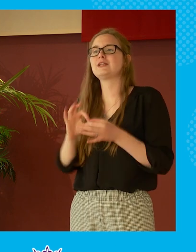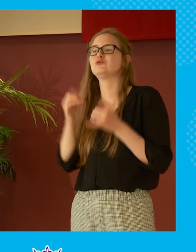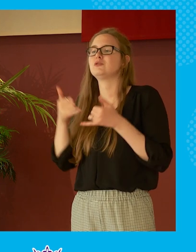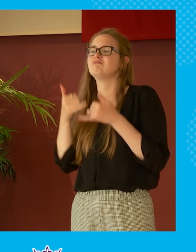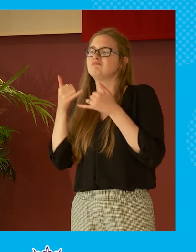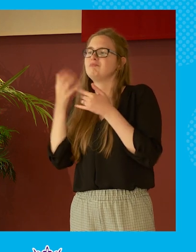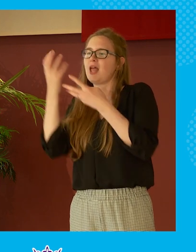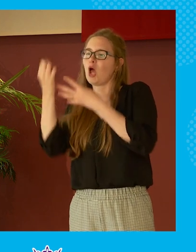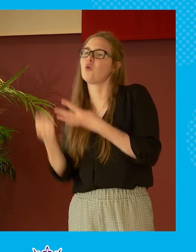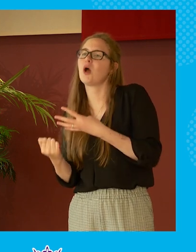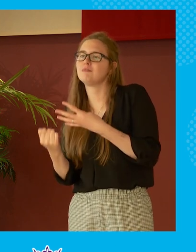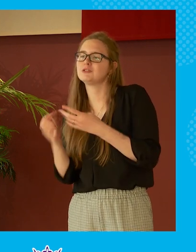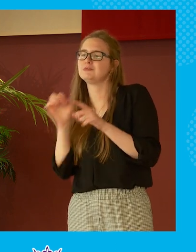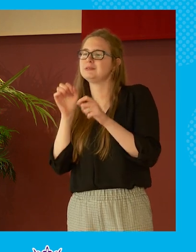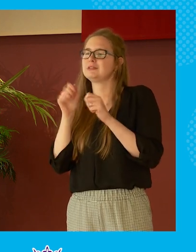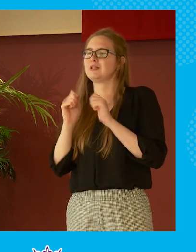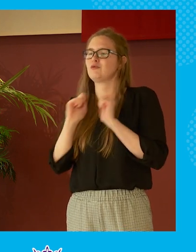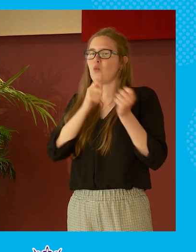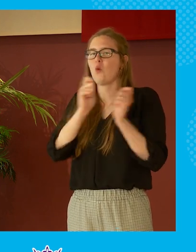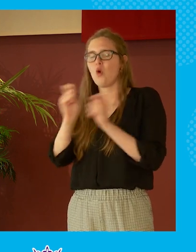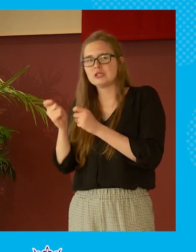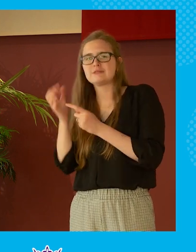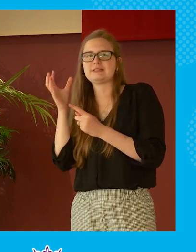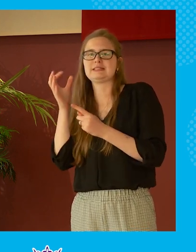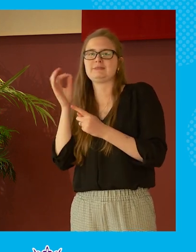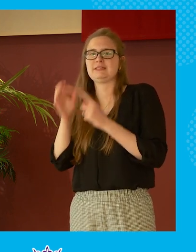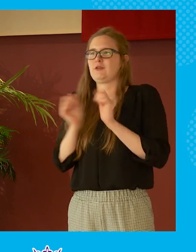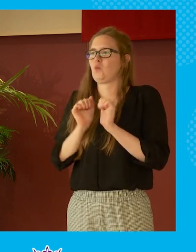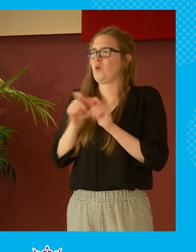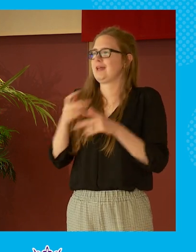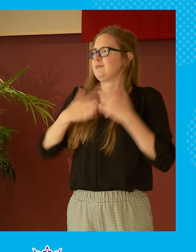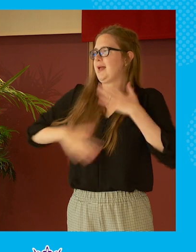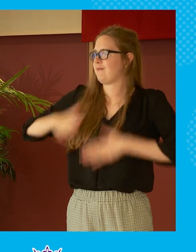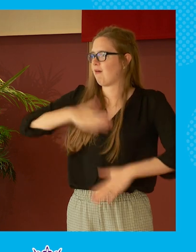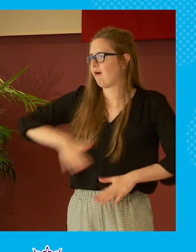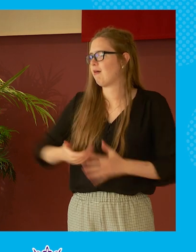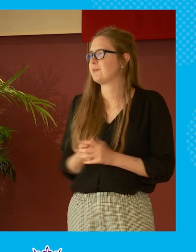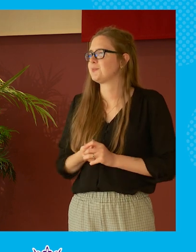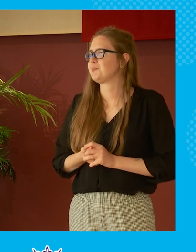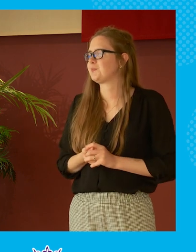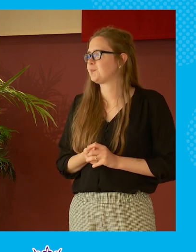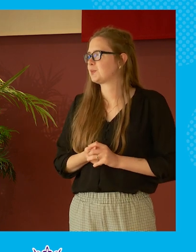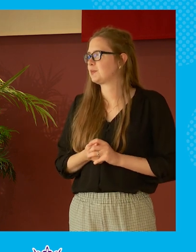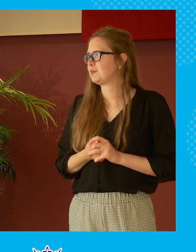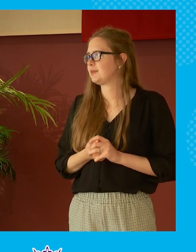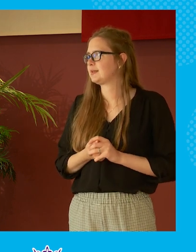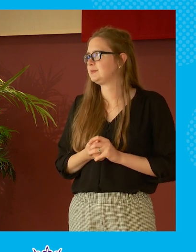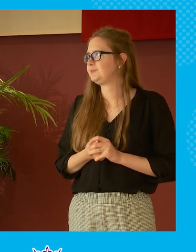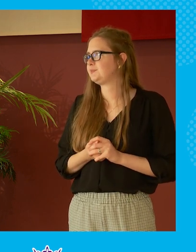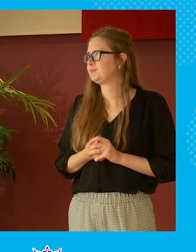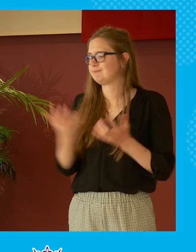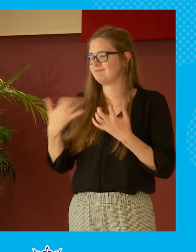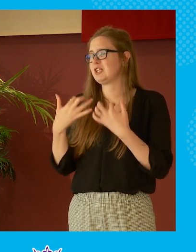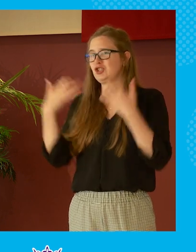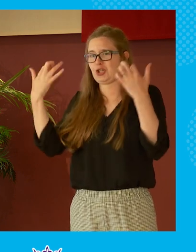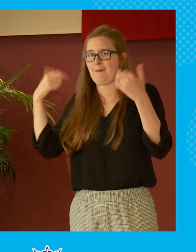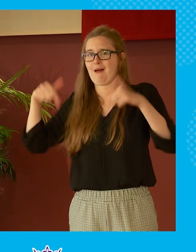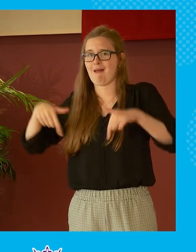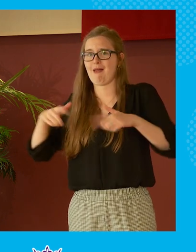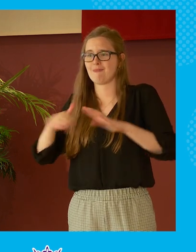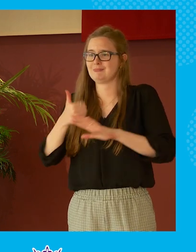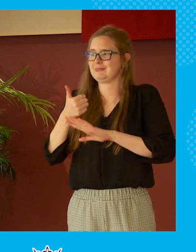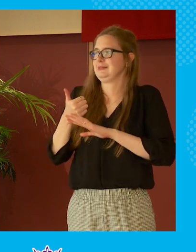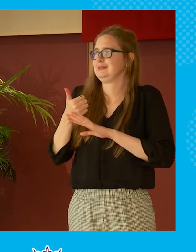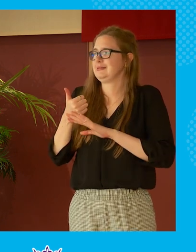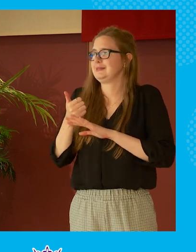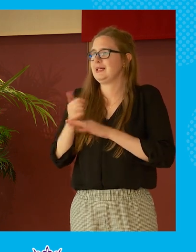are set out for particular ways of behaving and uh i mean the the the chamber here is set out so